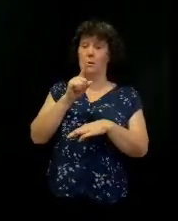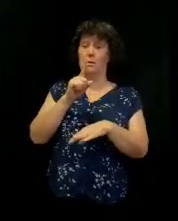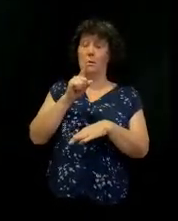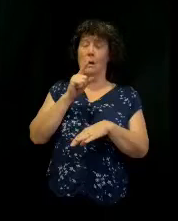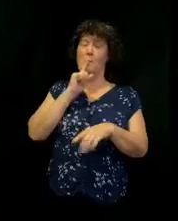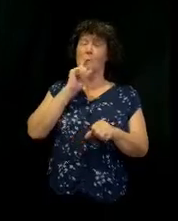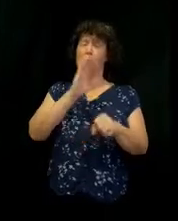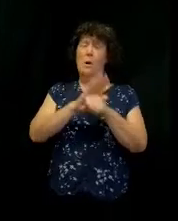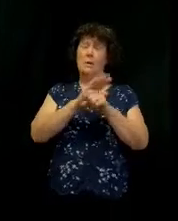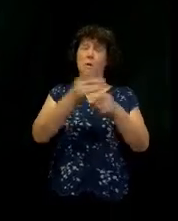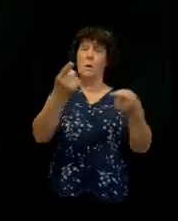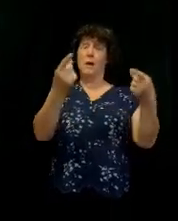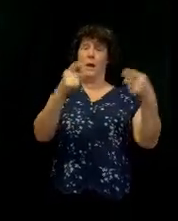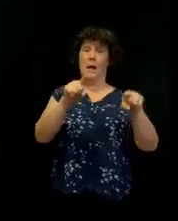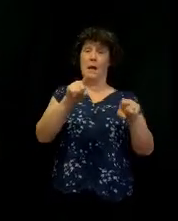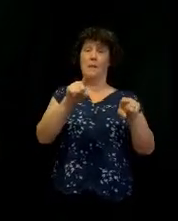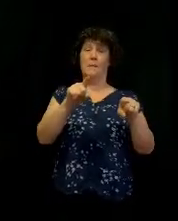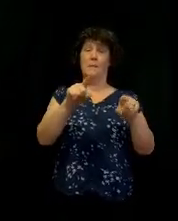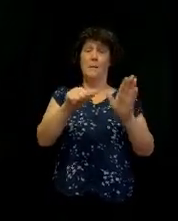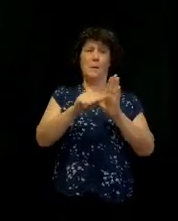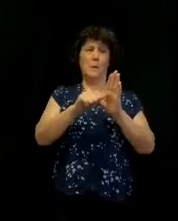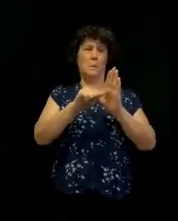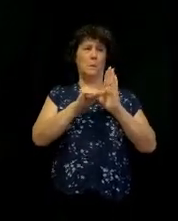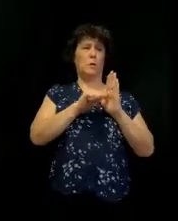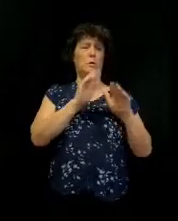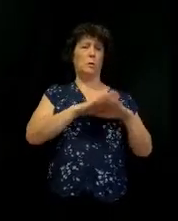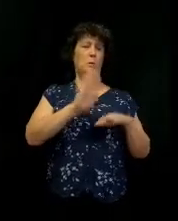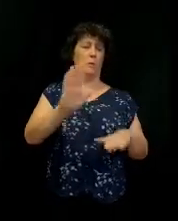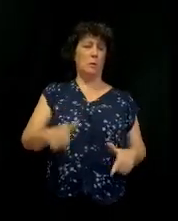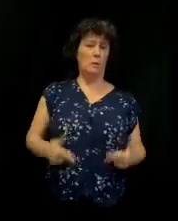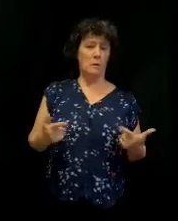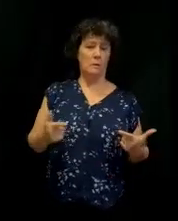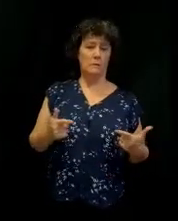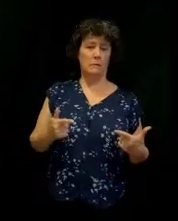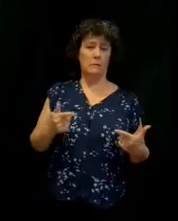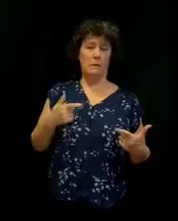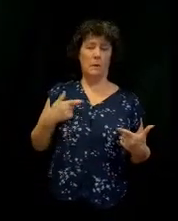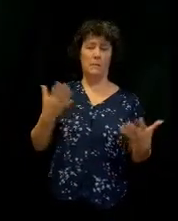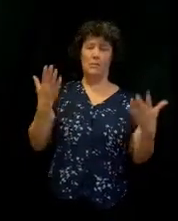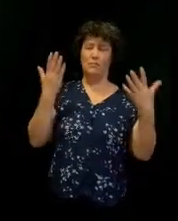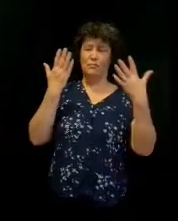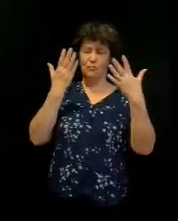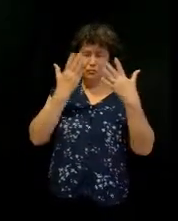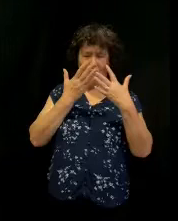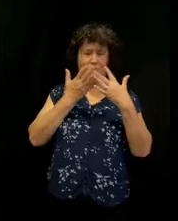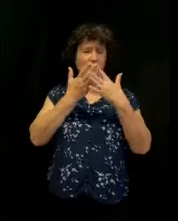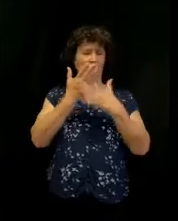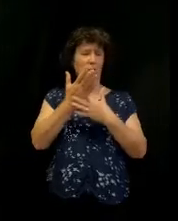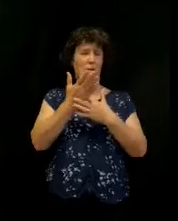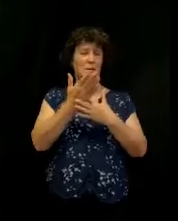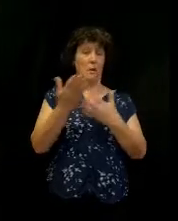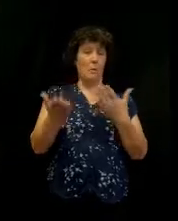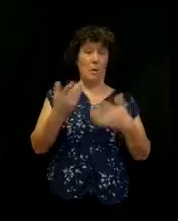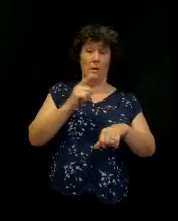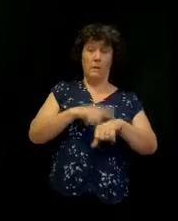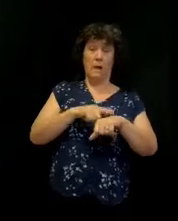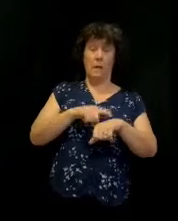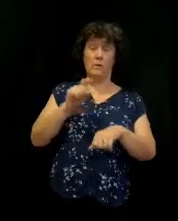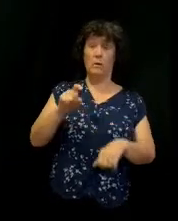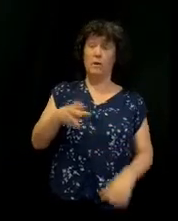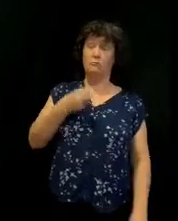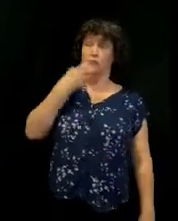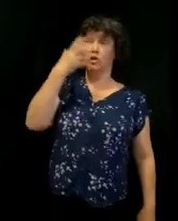engaging it, it will make impression on your life. Well, I'm going through a dark time. That's probably the time you need to scream and shout the loudest.